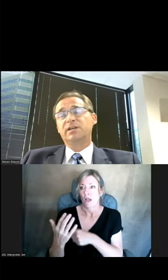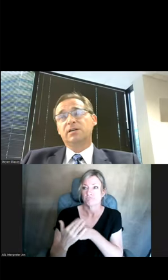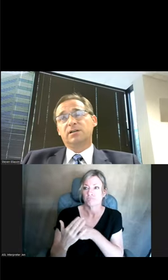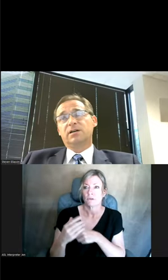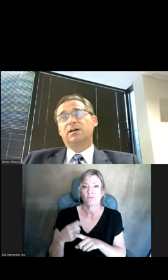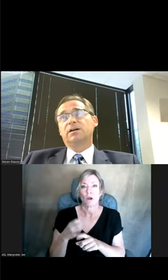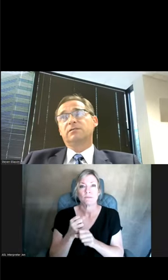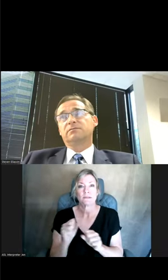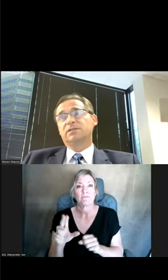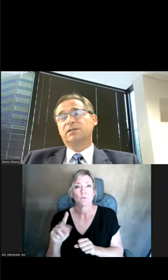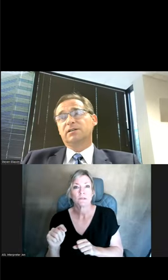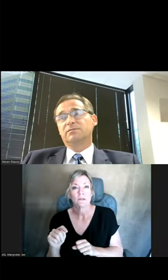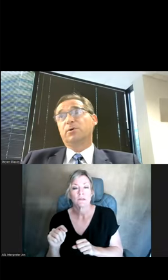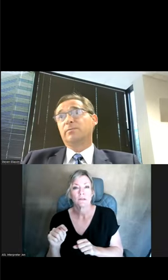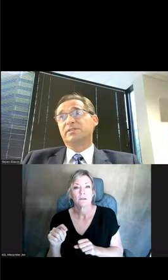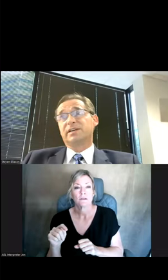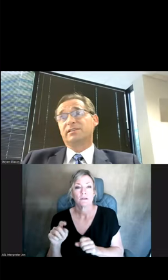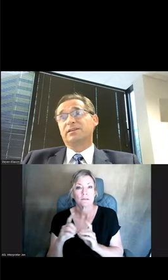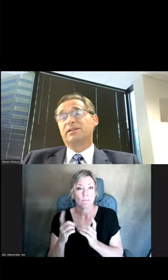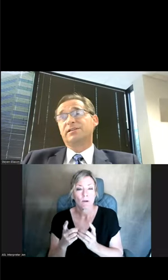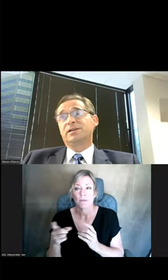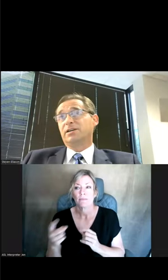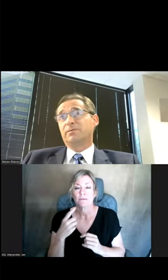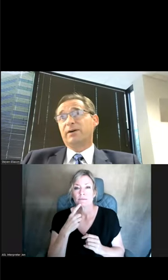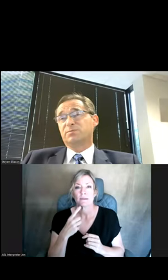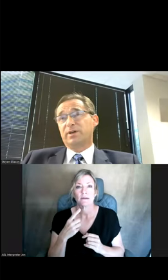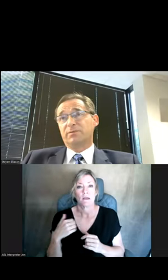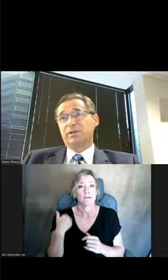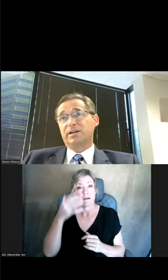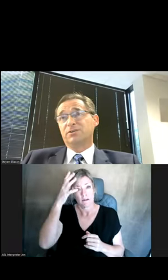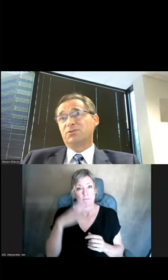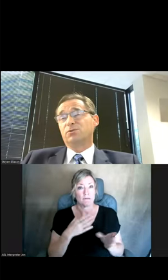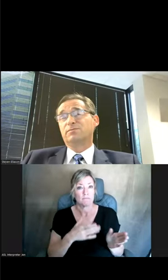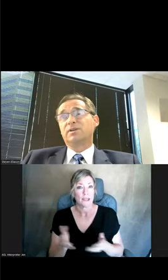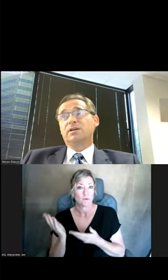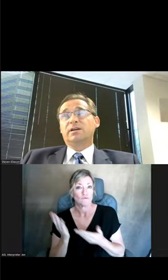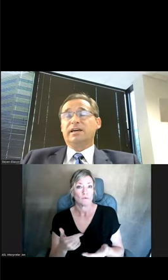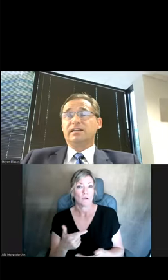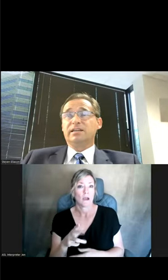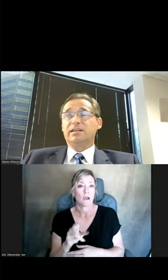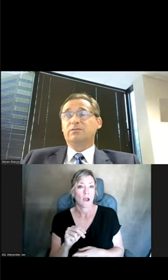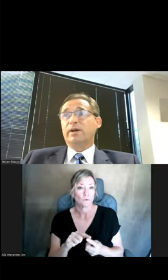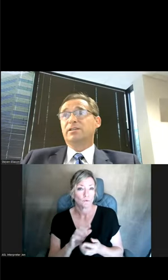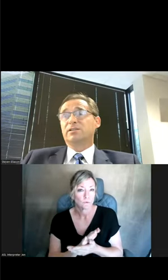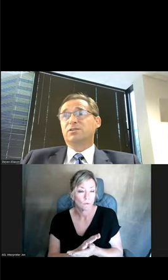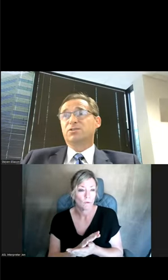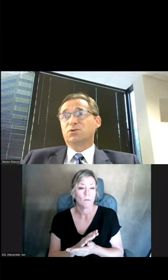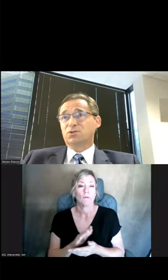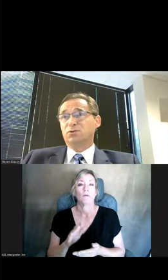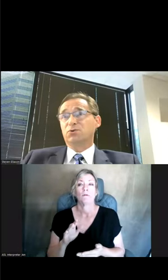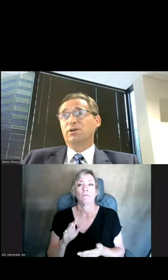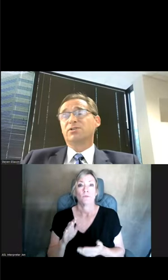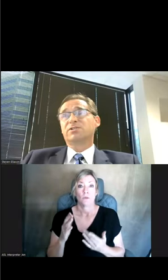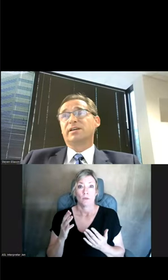UT department saying that a young man was planning to bring a gun to school, and he waited at the